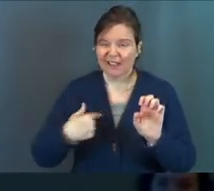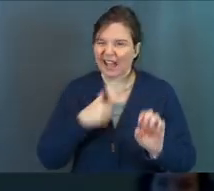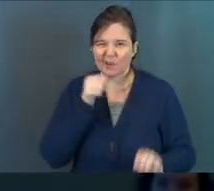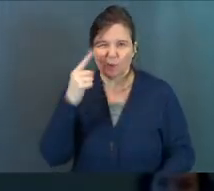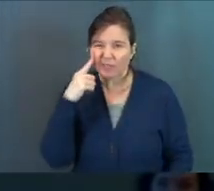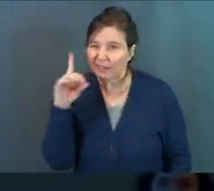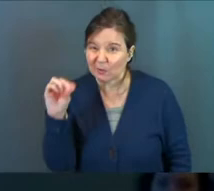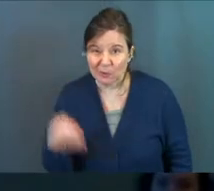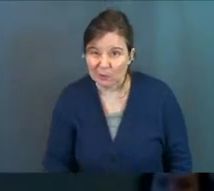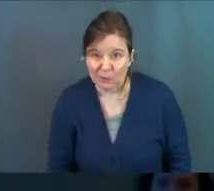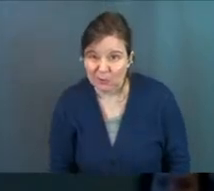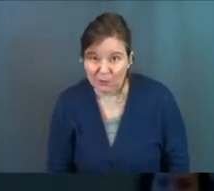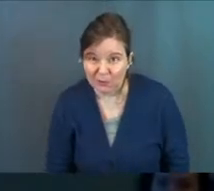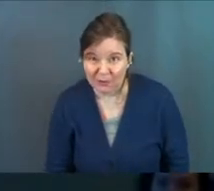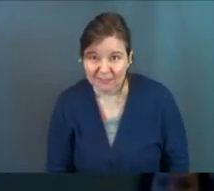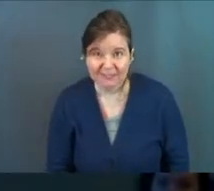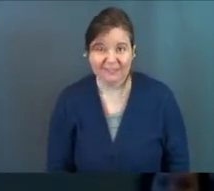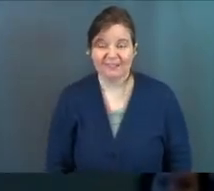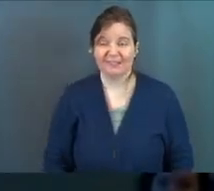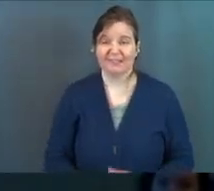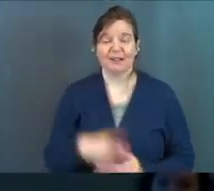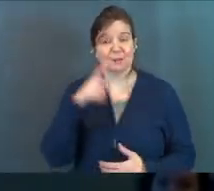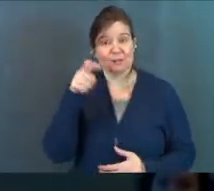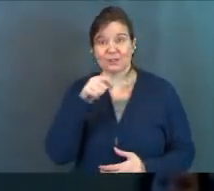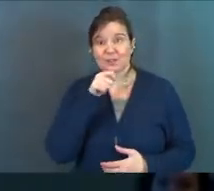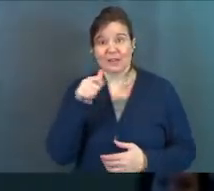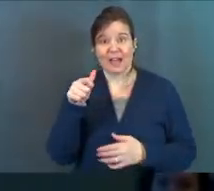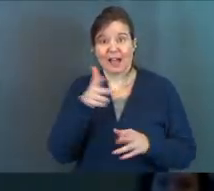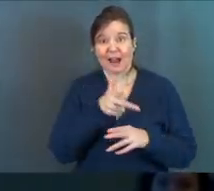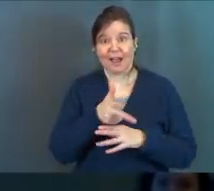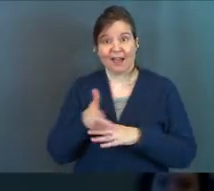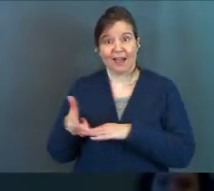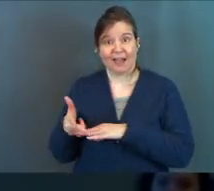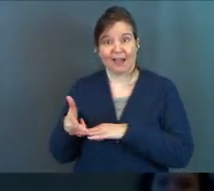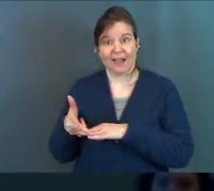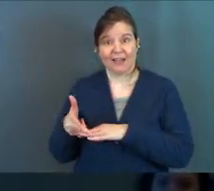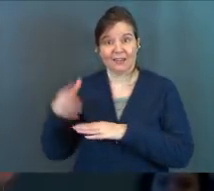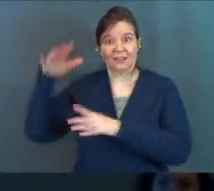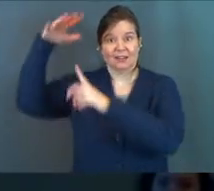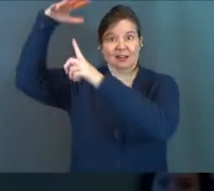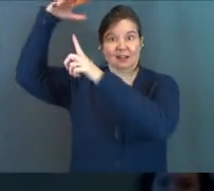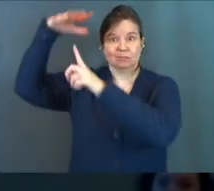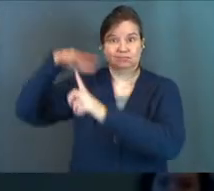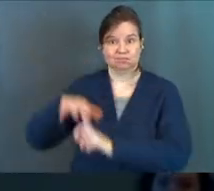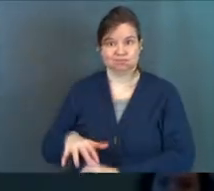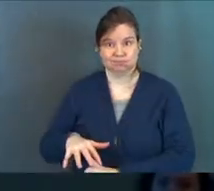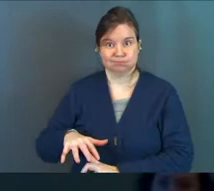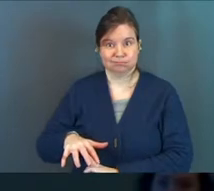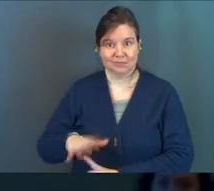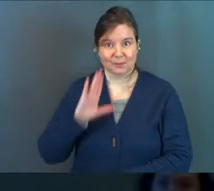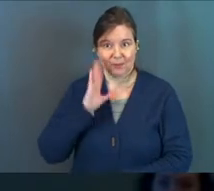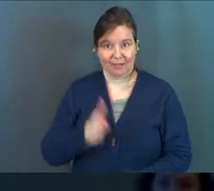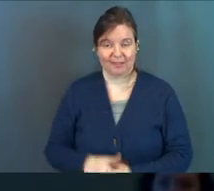I don't think you do. Because you're not drifting to the side of the road anymore. You're going down.